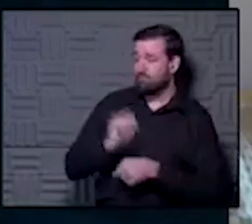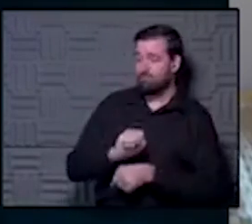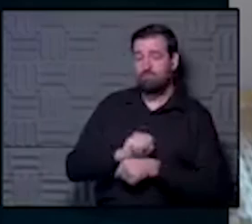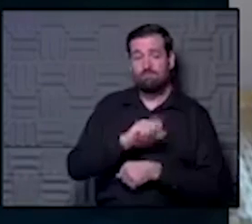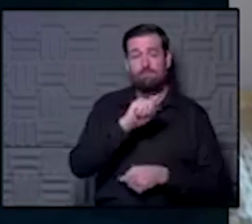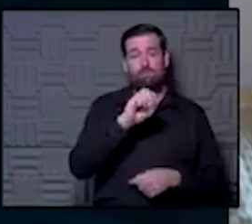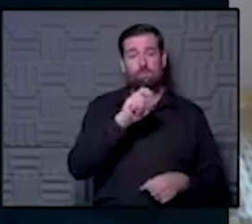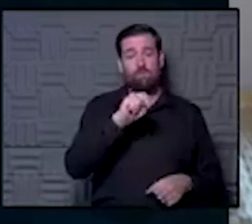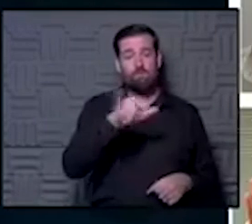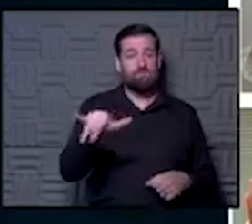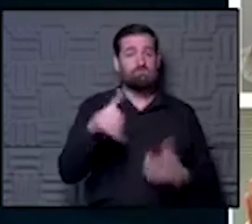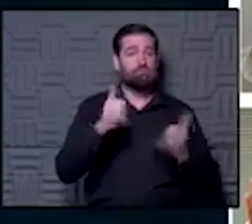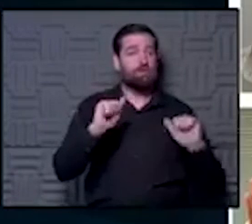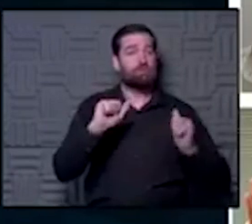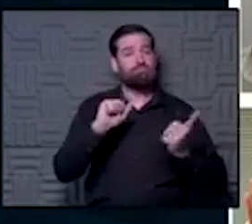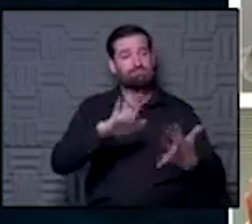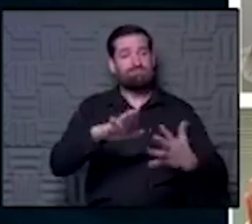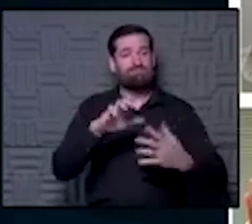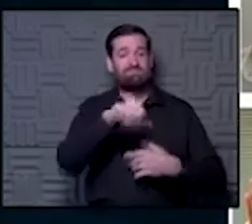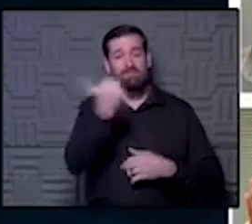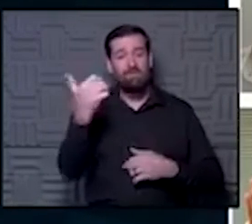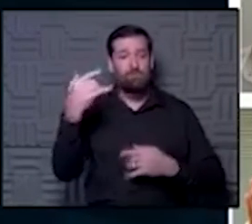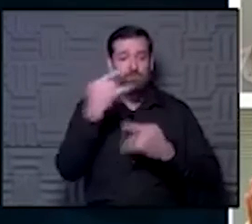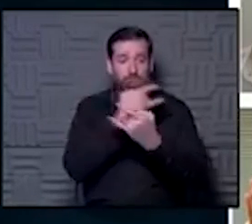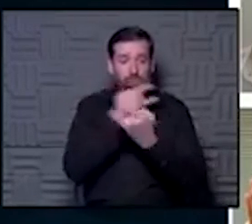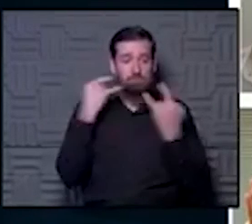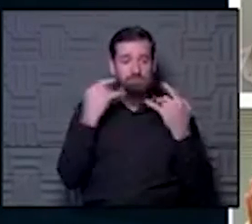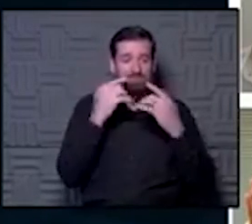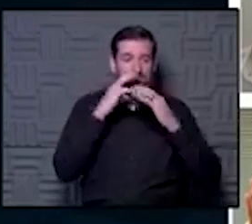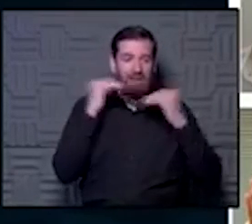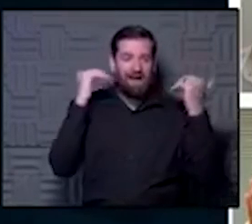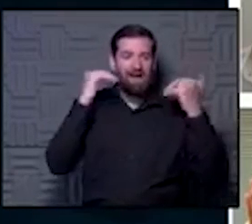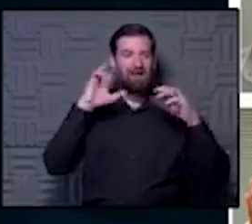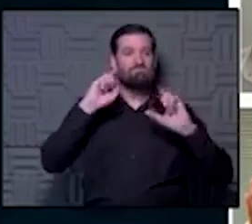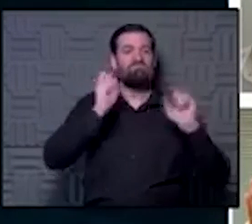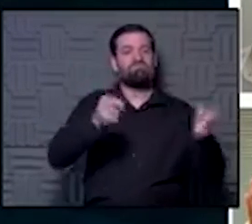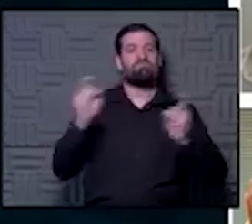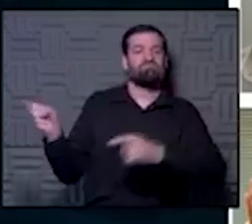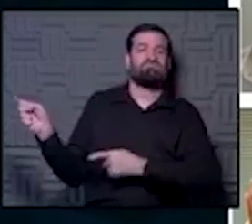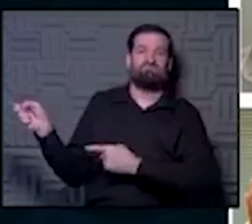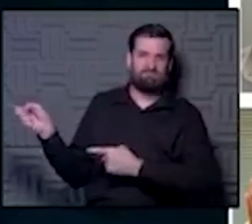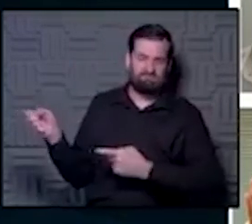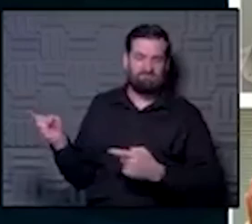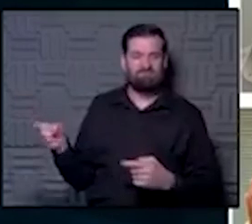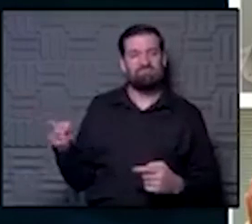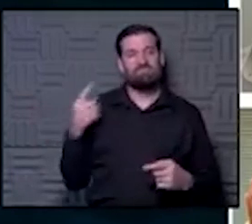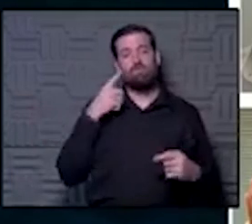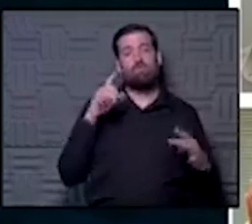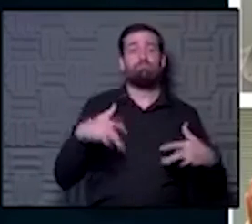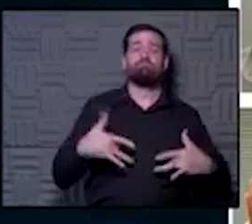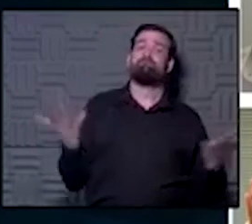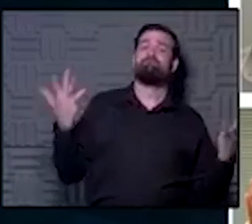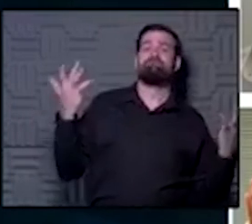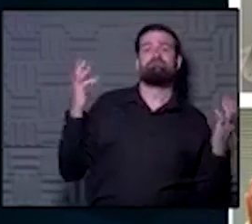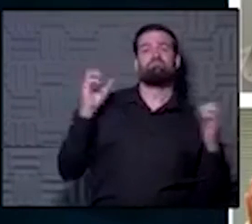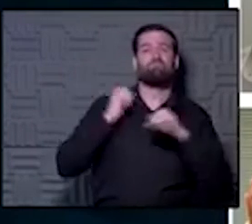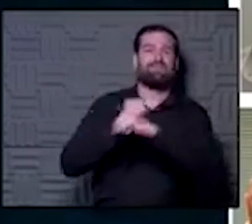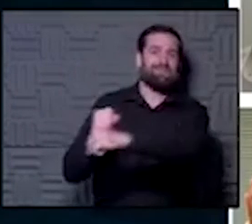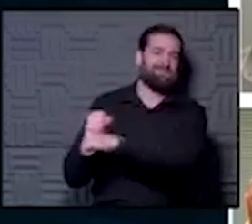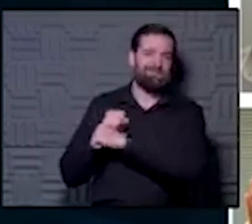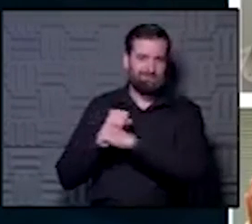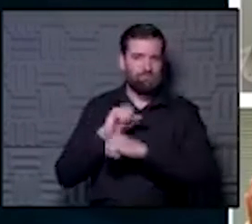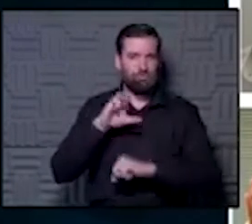he loves trying to make others smile during COVID-19. He gives these masks as simple gestures to lighten and protect us against